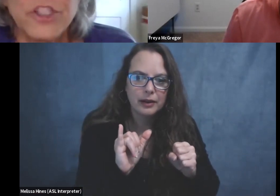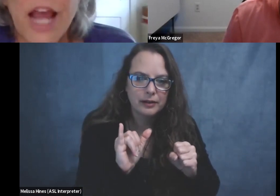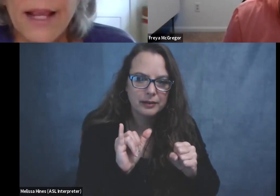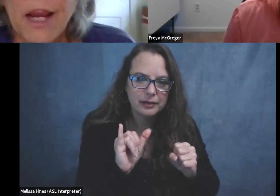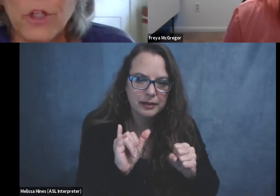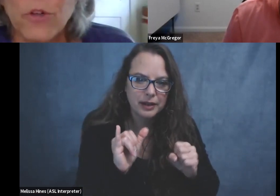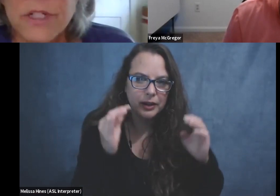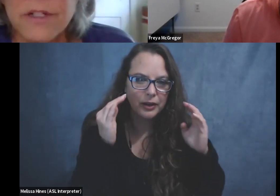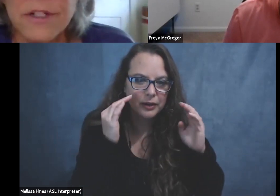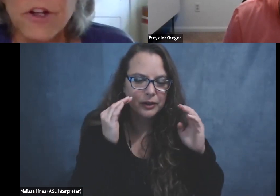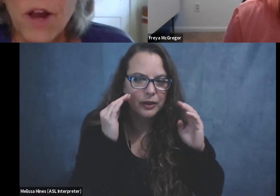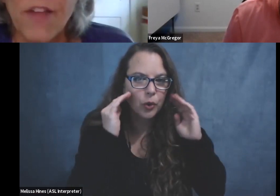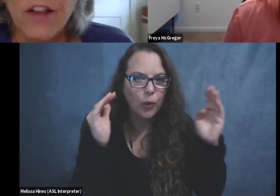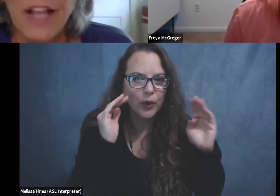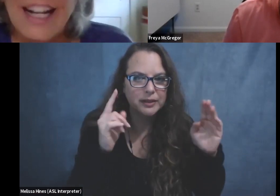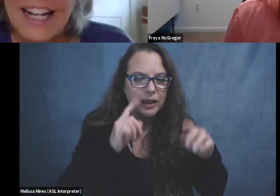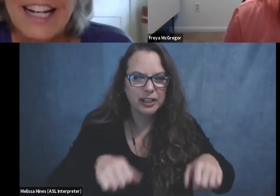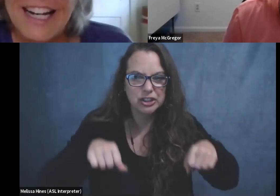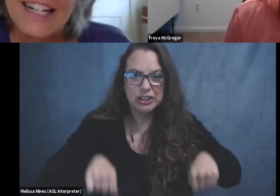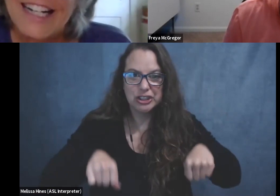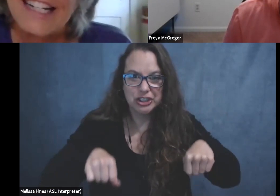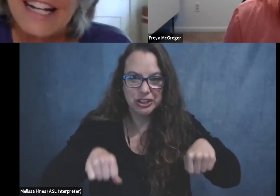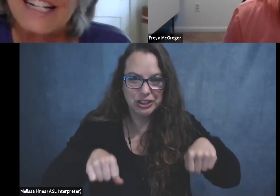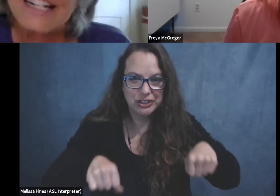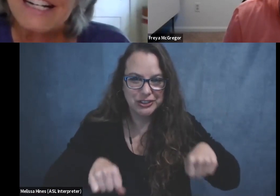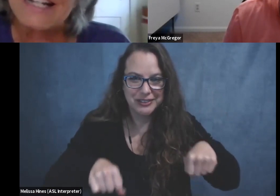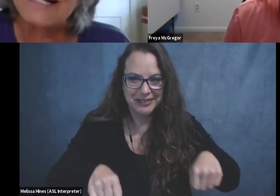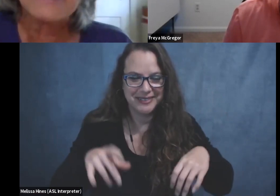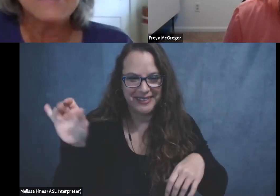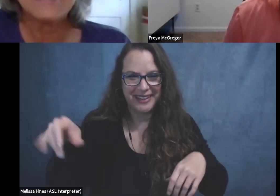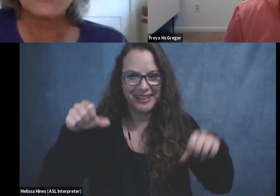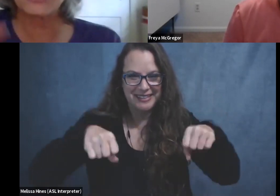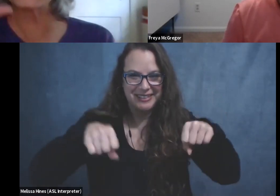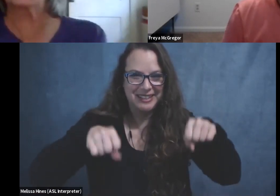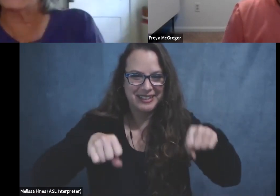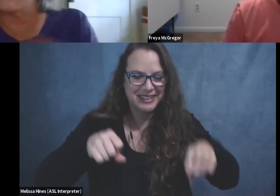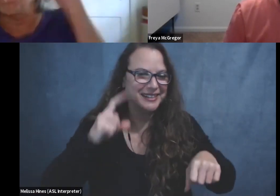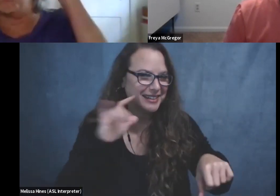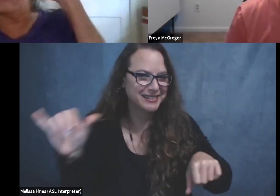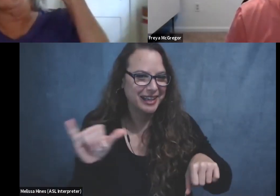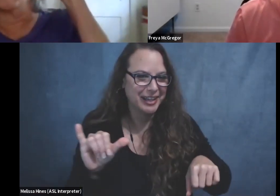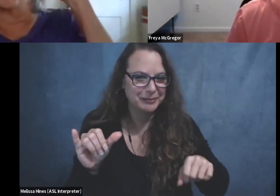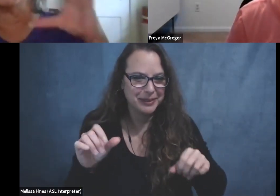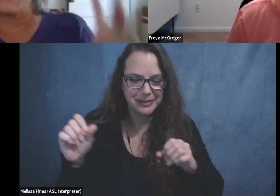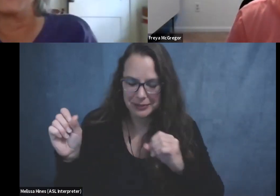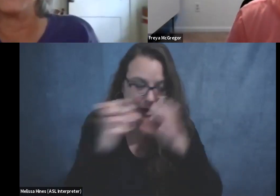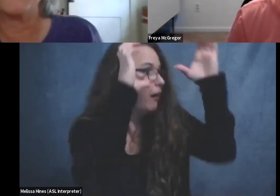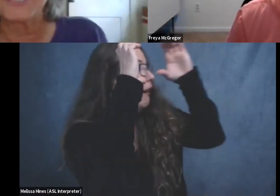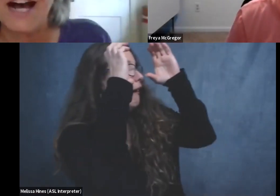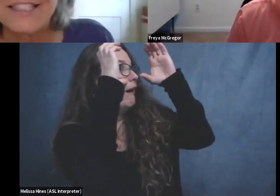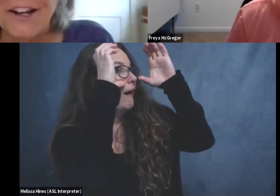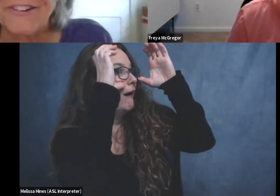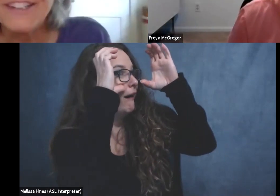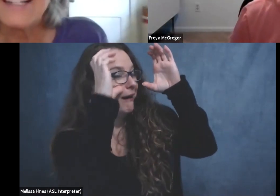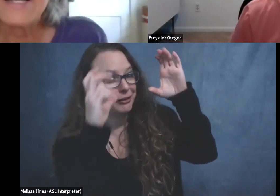um, jackhammer noises, you know, how they, and she, she got a big eye full of that